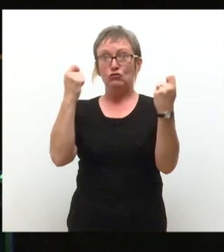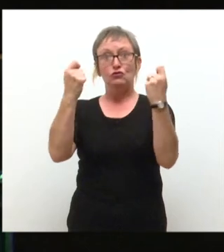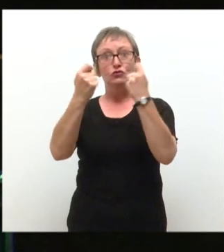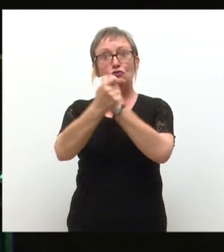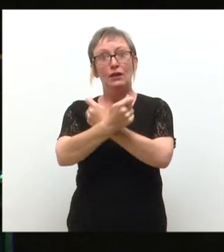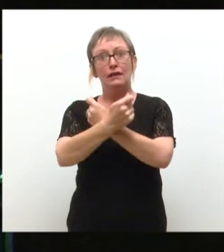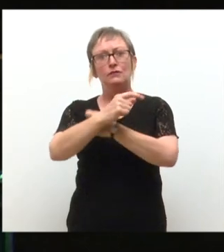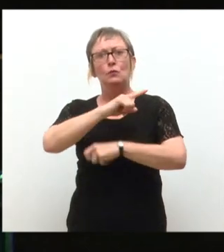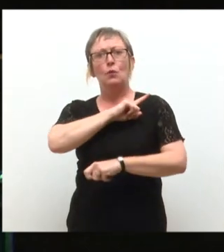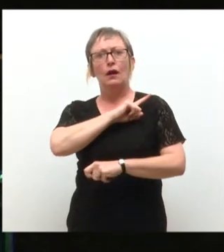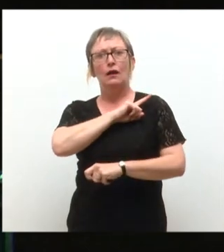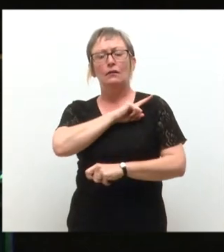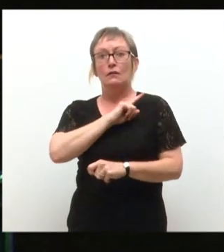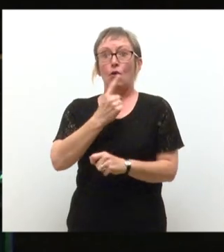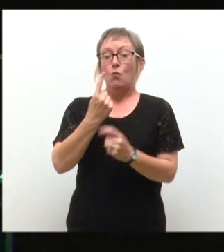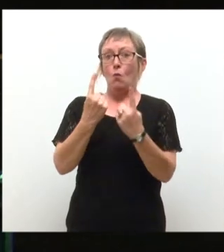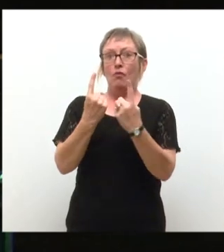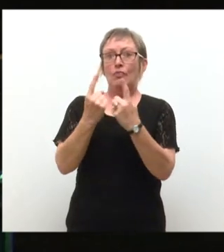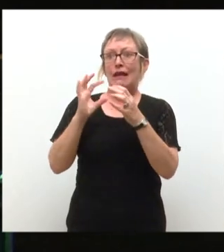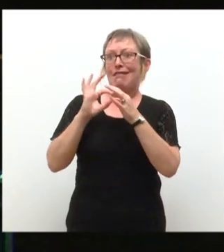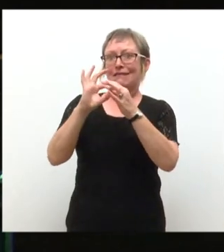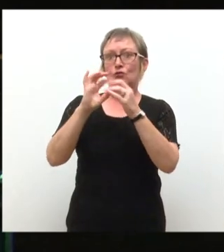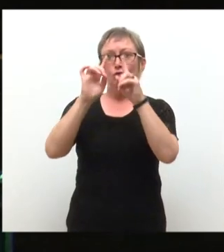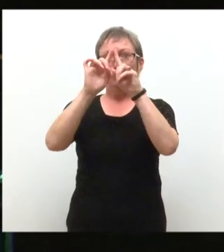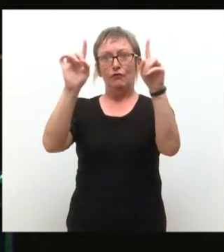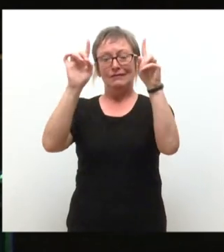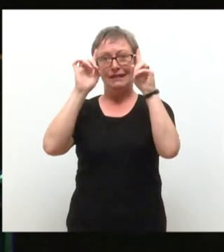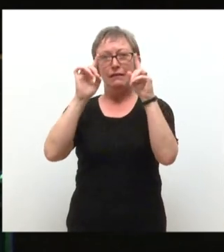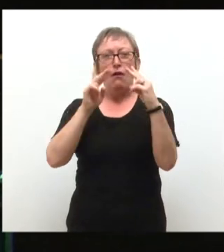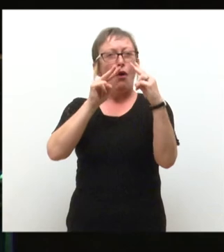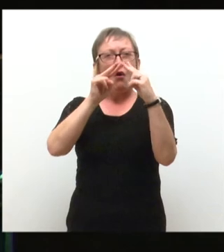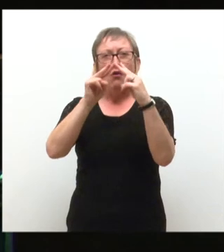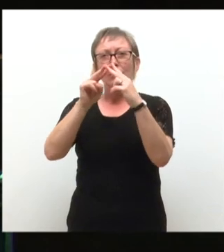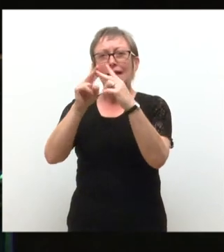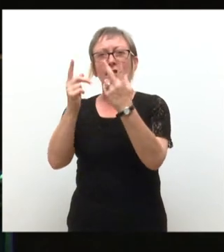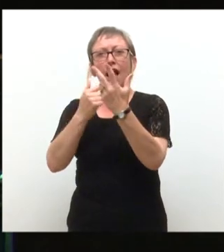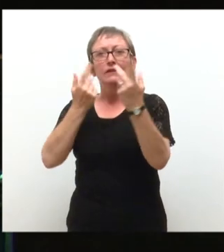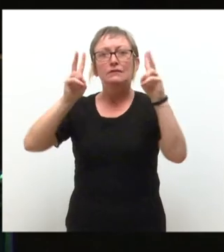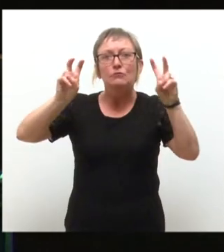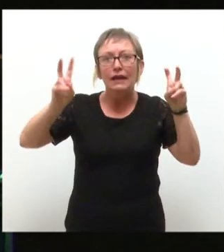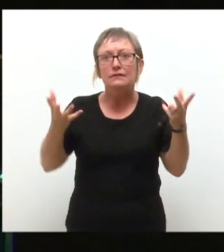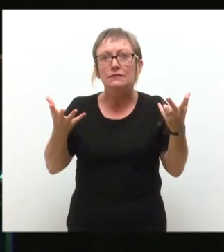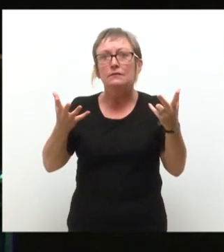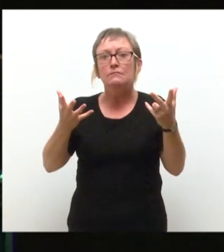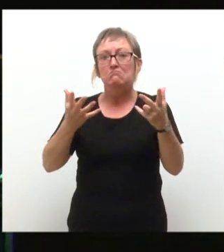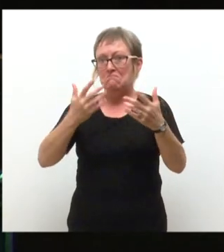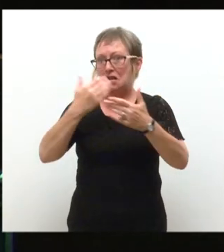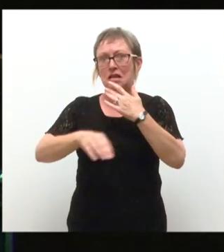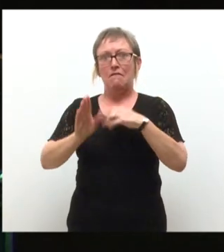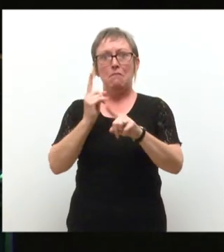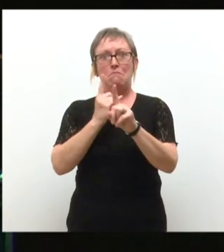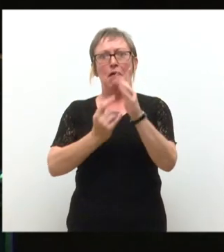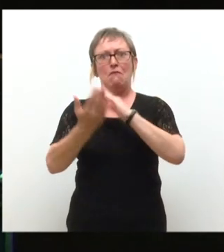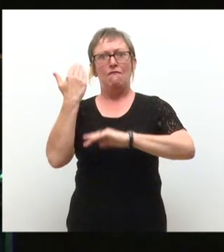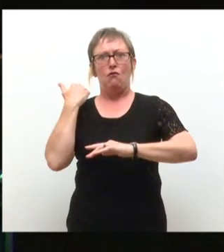one of the things about university is you come in contact with lots of other subjects that you have never met before.